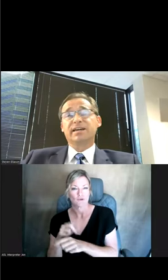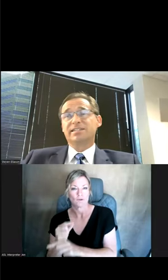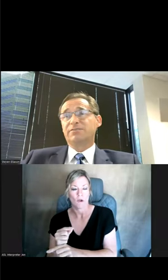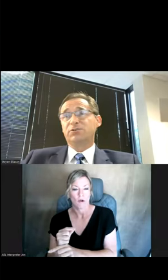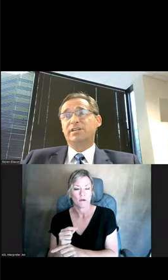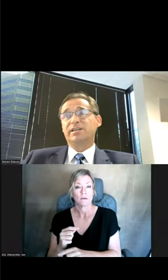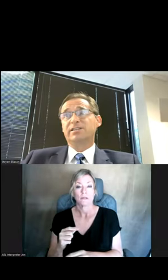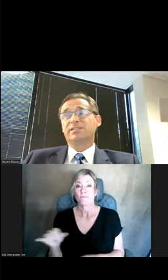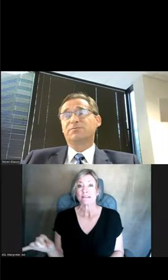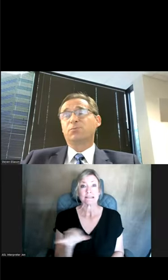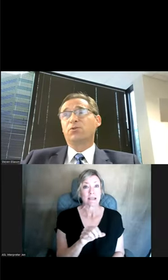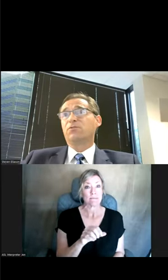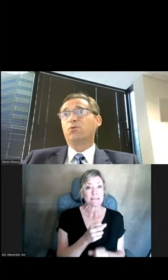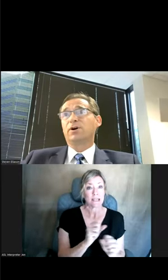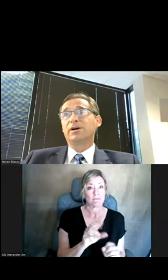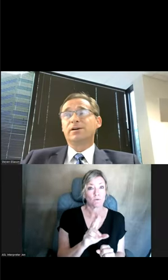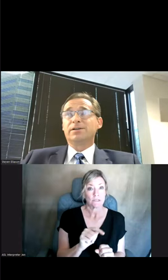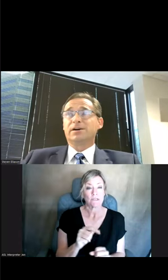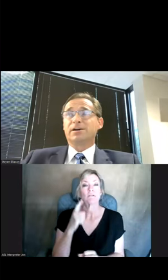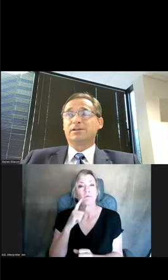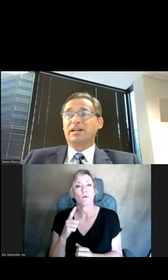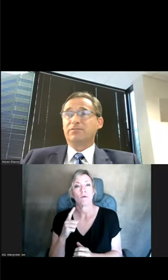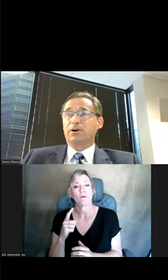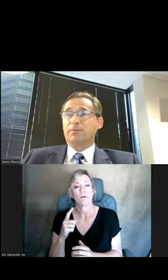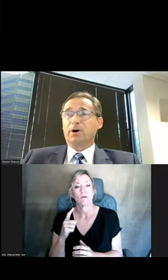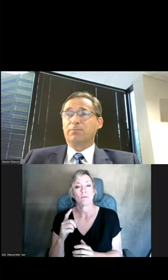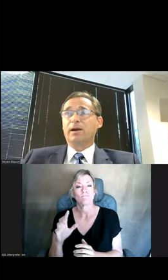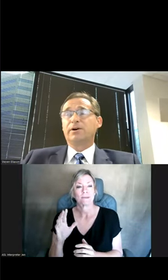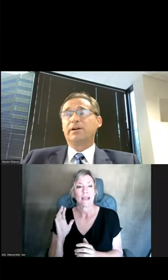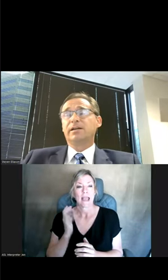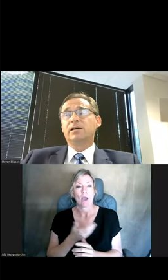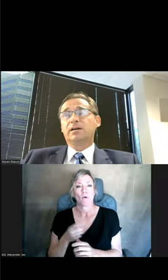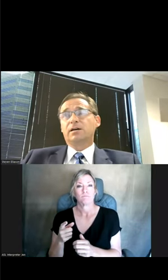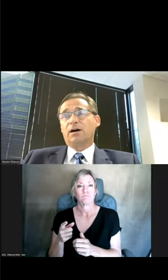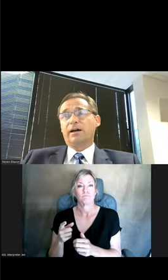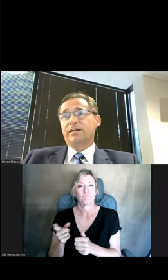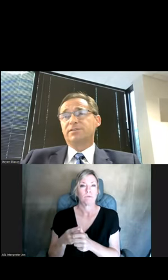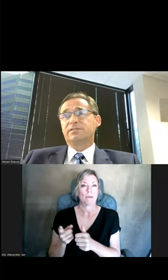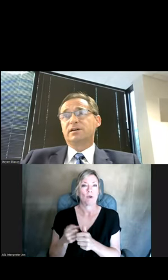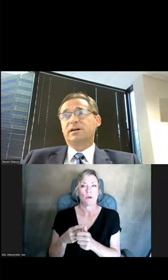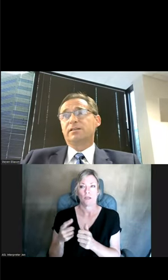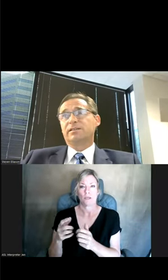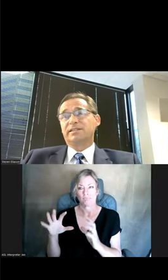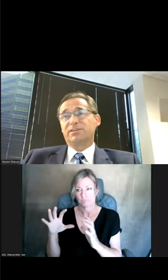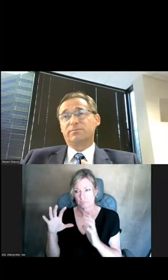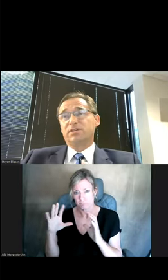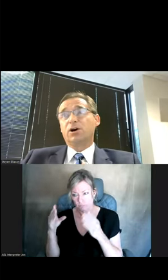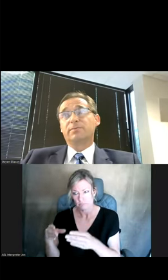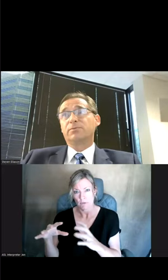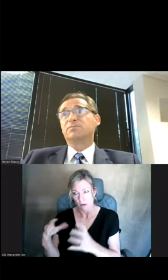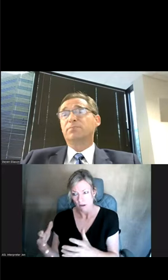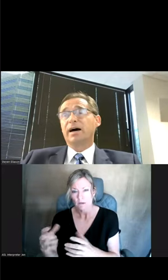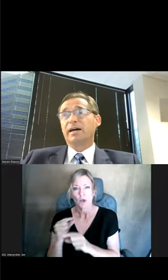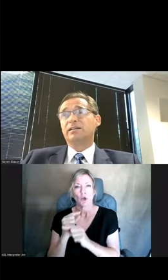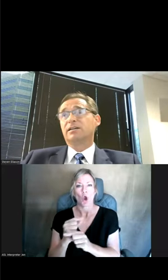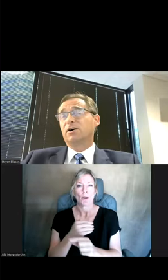just like SafeUT, this is both for kind of our primary audience. In this case, it would be Guard